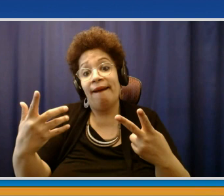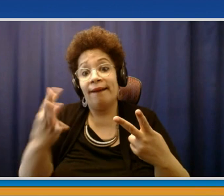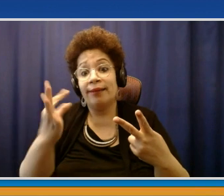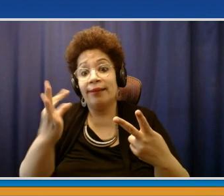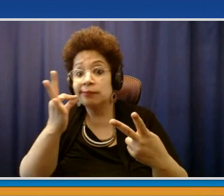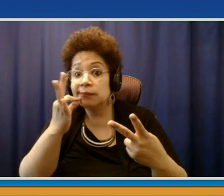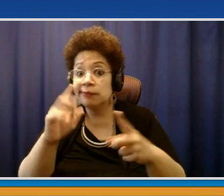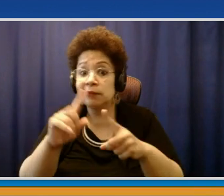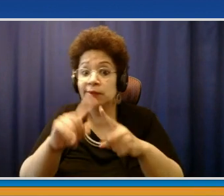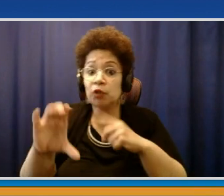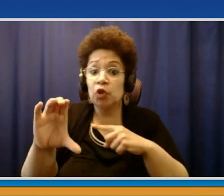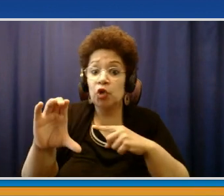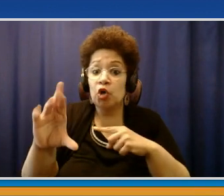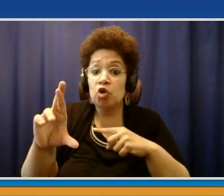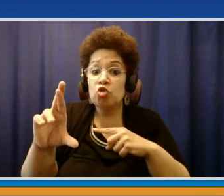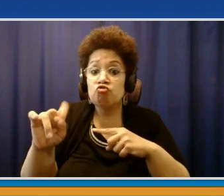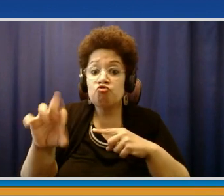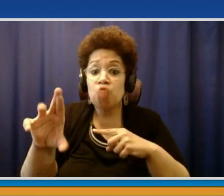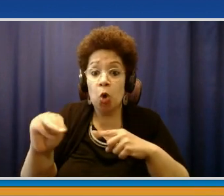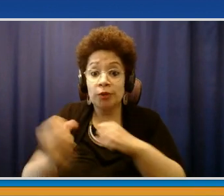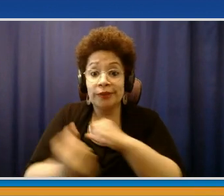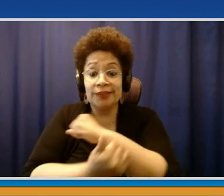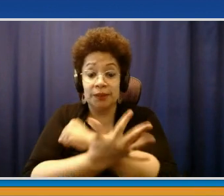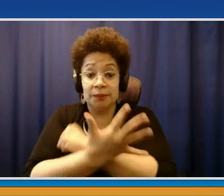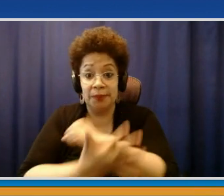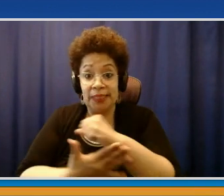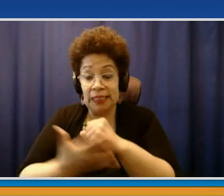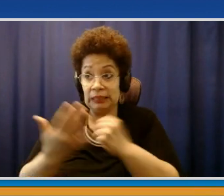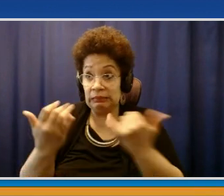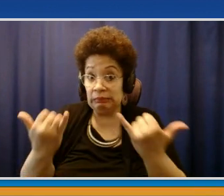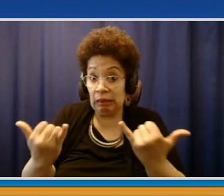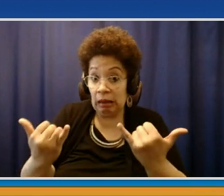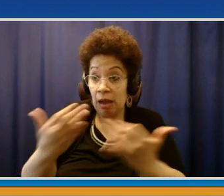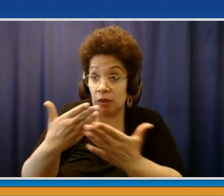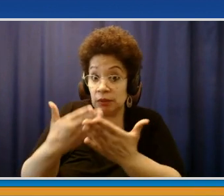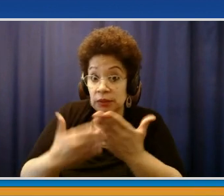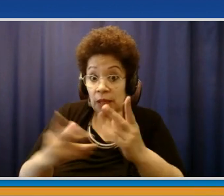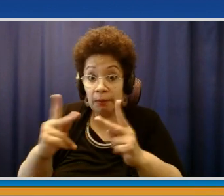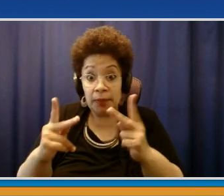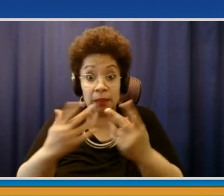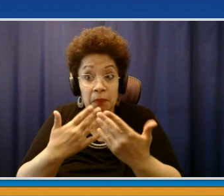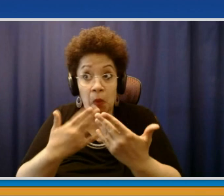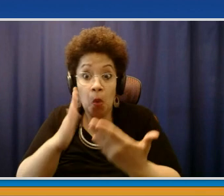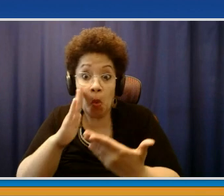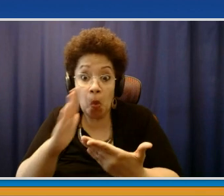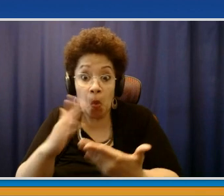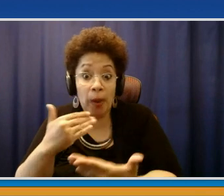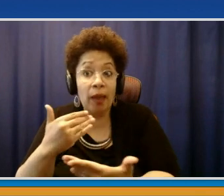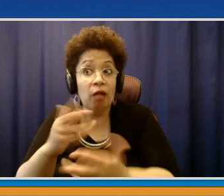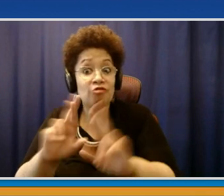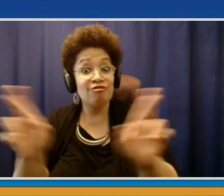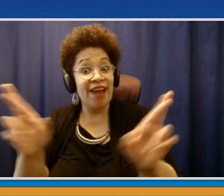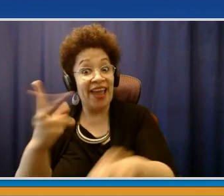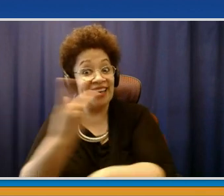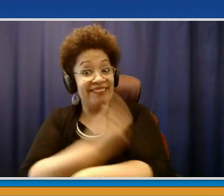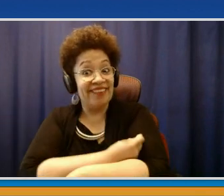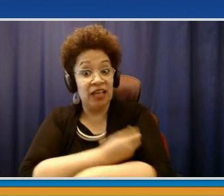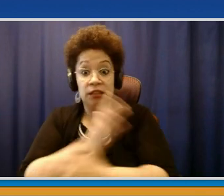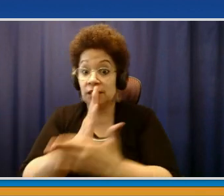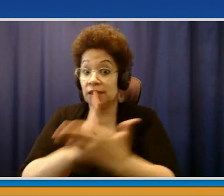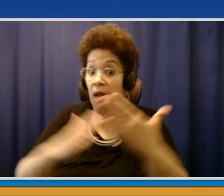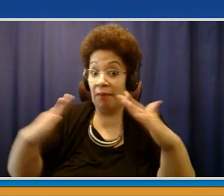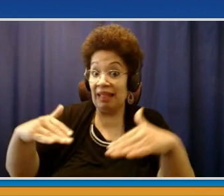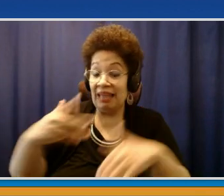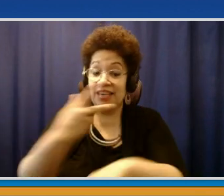issue of masks and people vaccinated, not vaccinated. We know that, as happy as we are to know that, you know, almost 70